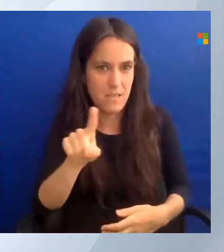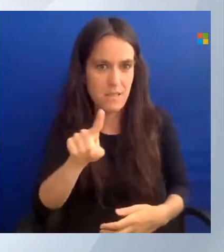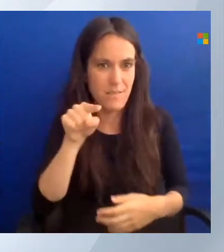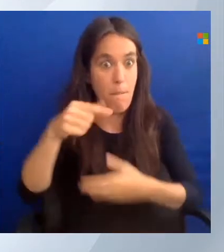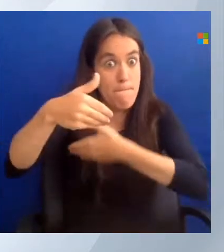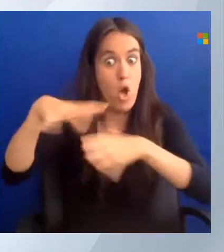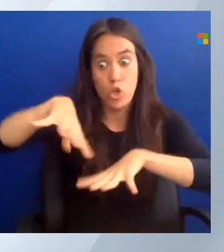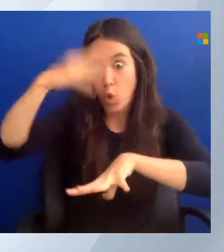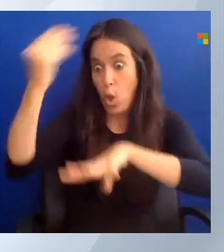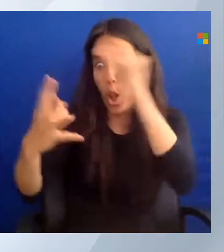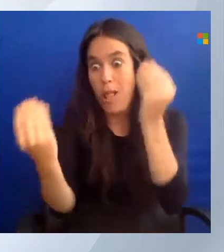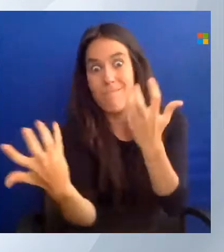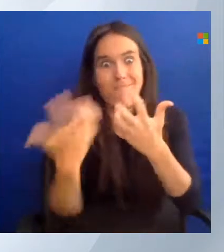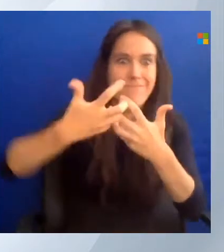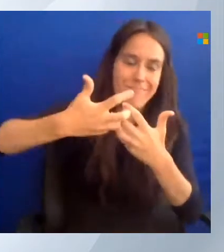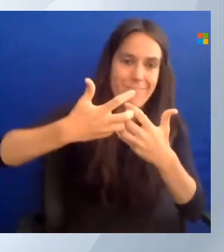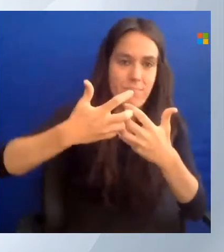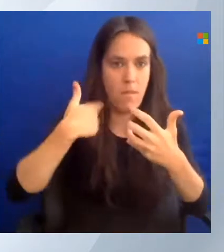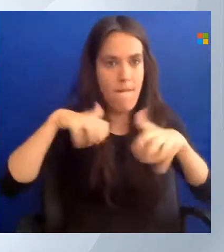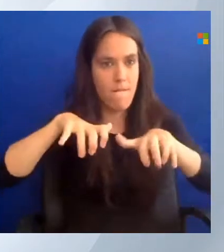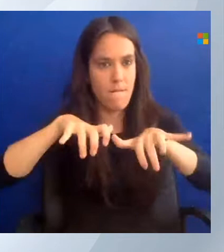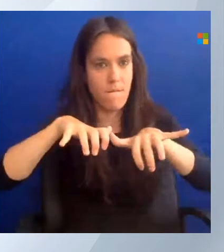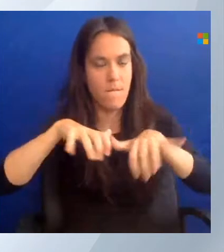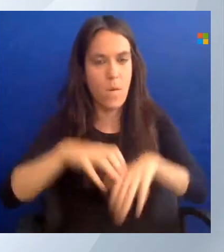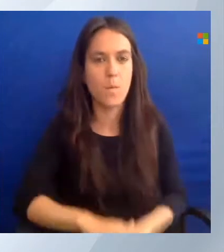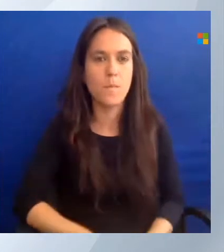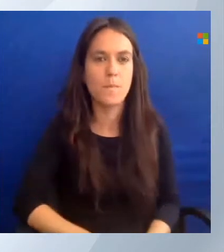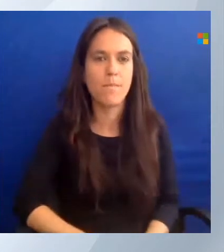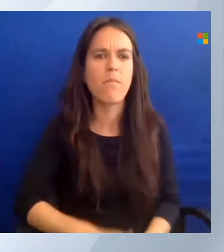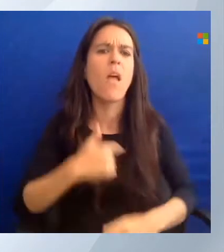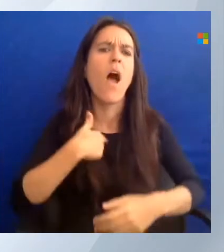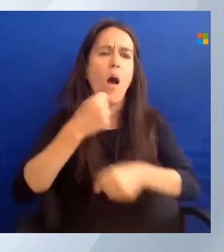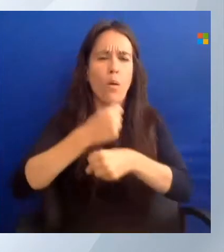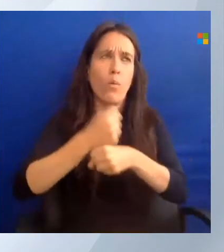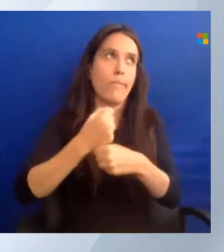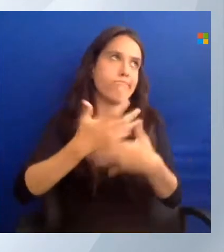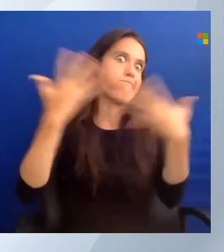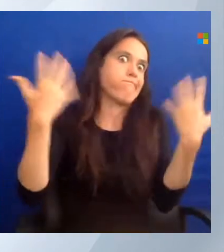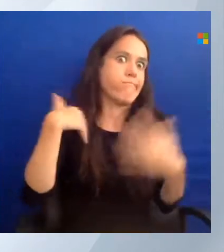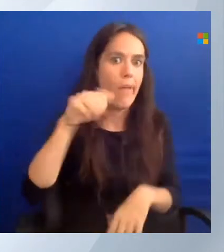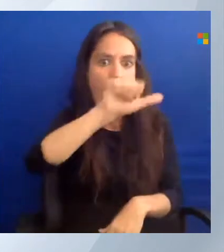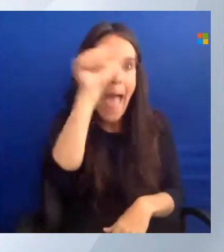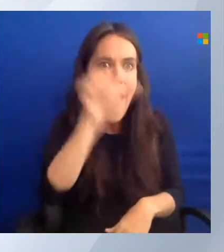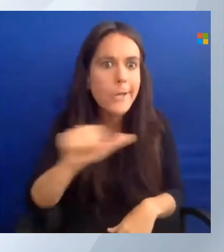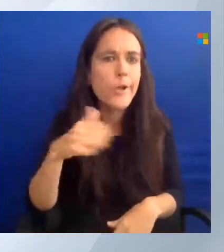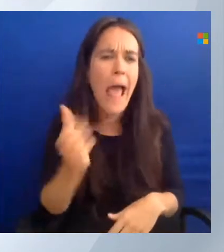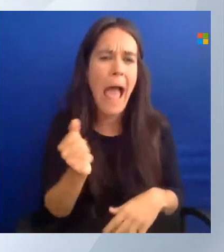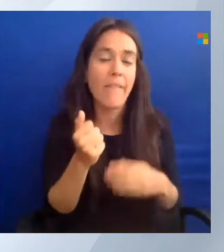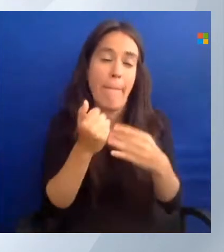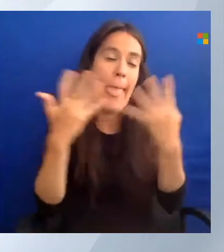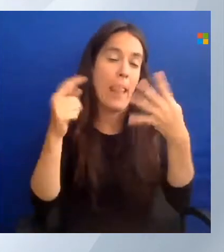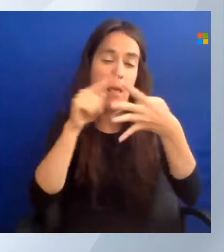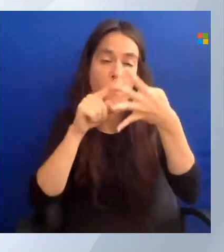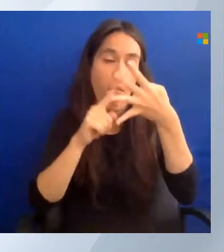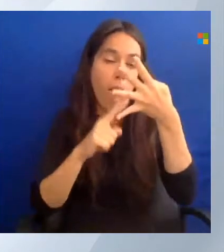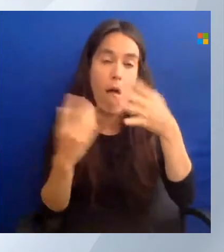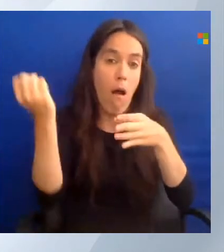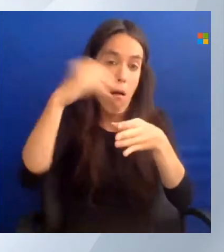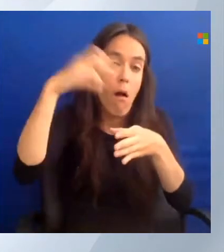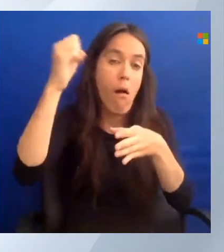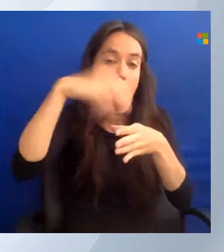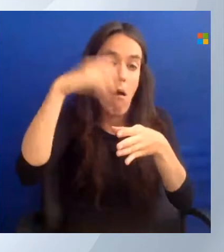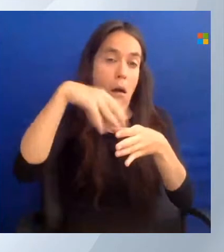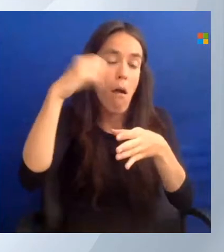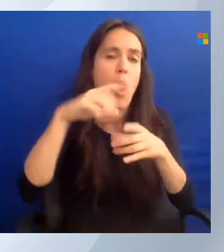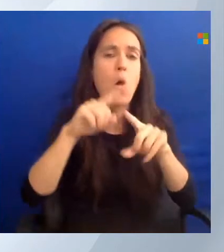I'm not sure if it's going to do all of them. Because I work a lot with Azure, of course. So I have installed some manually. But pretty much all of these modules are installed